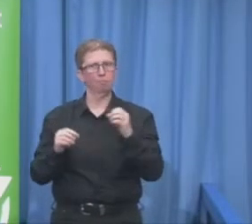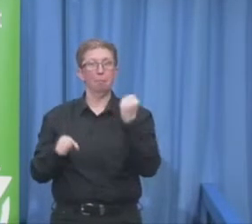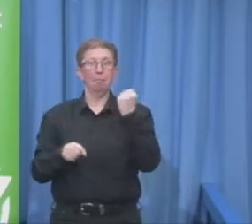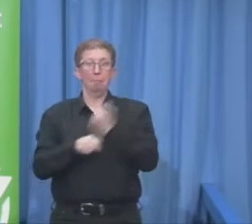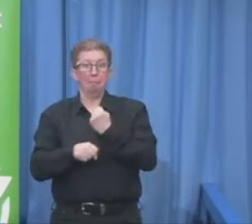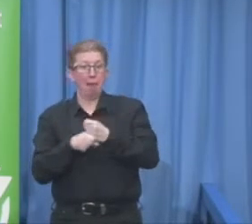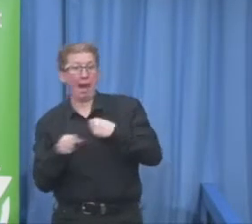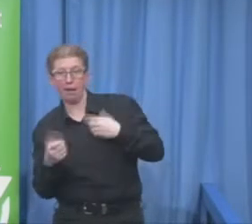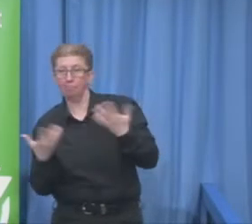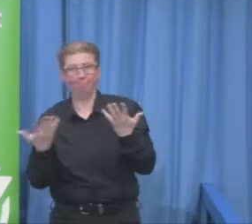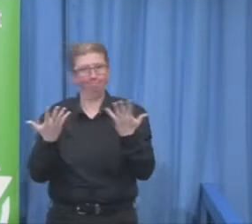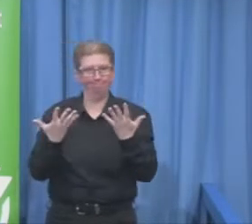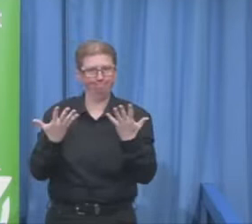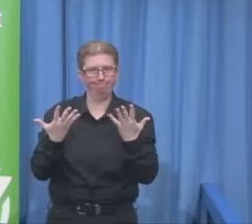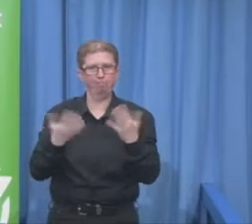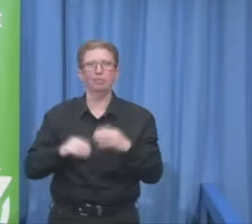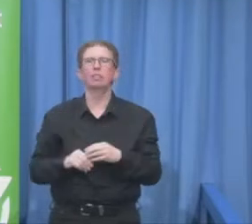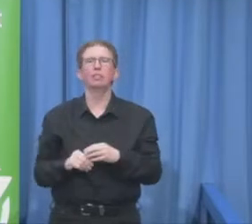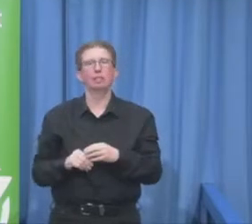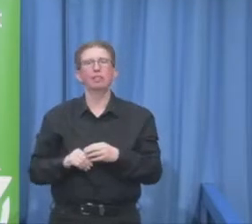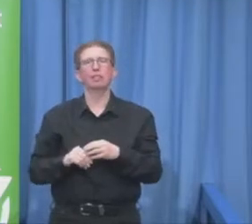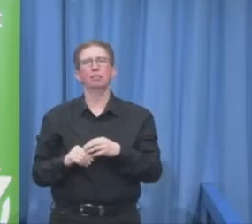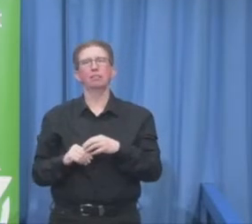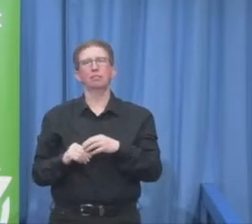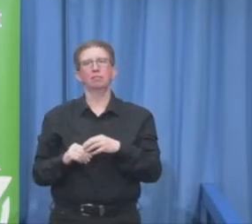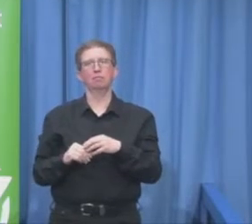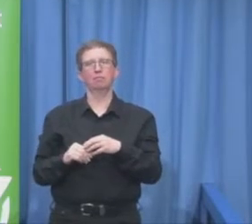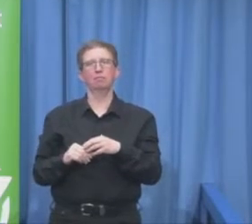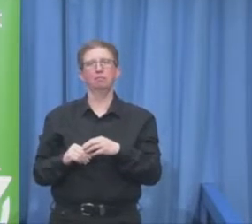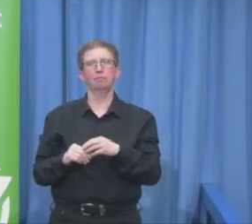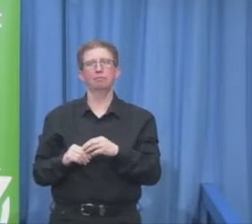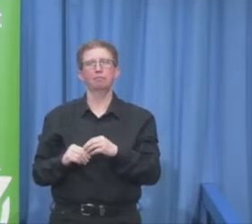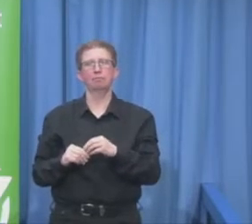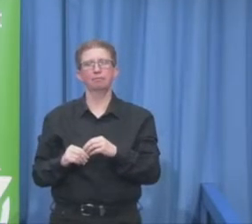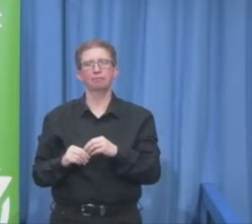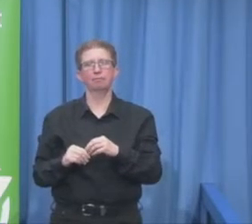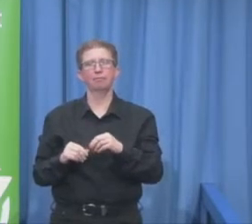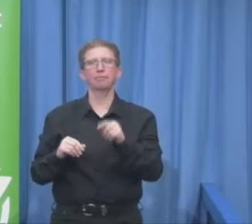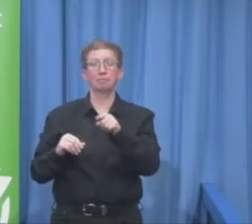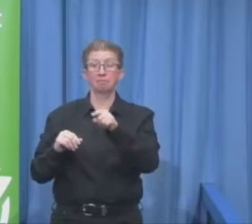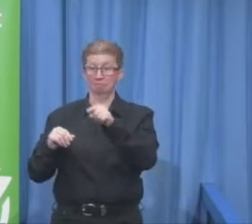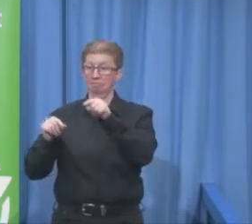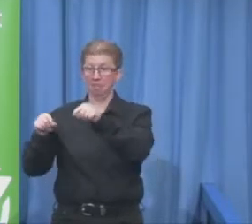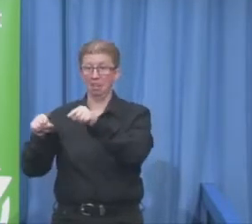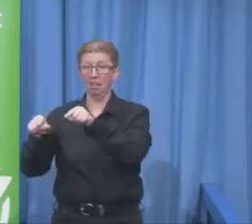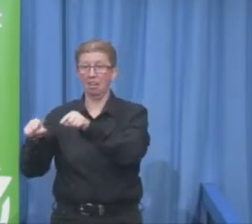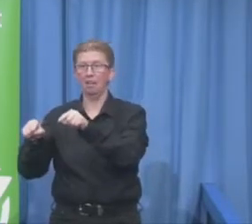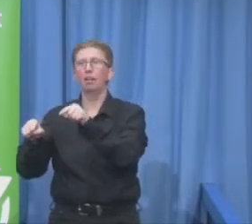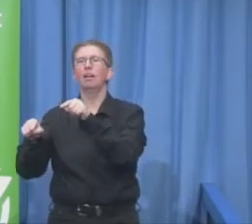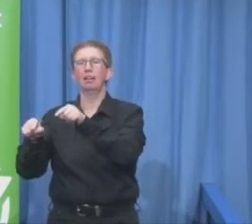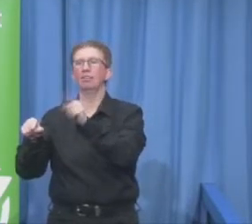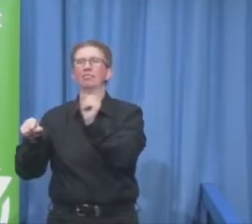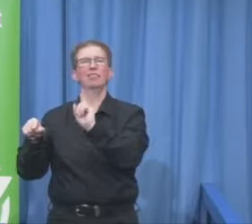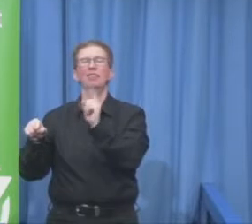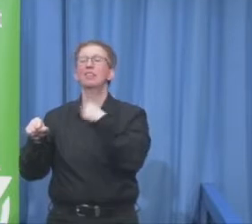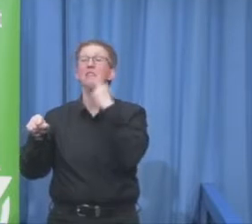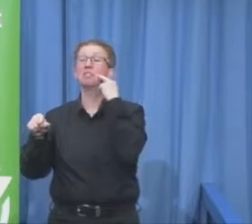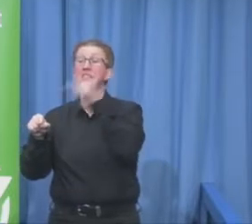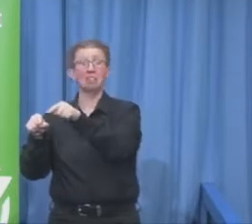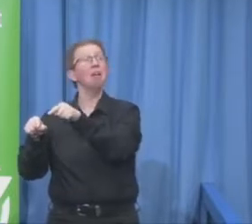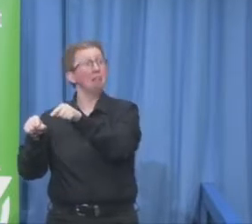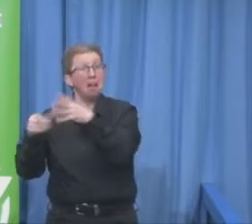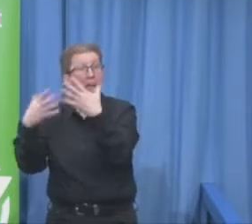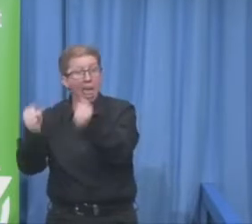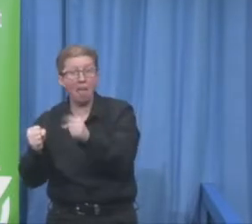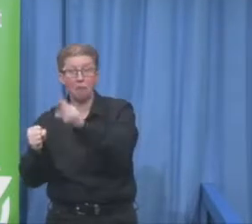not so well implementation in certain topics and not praising others for doing well. But the idea is to